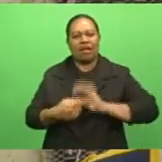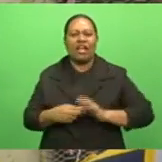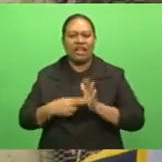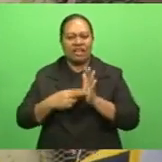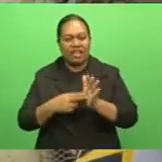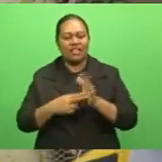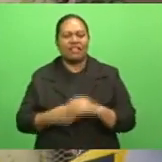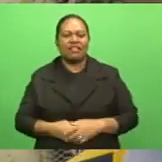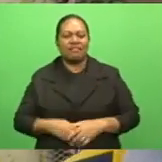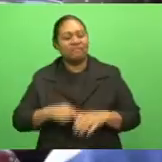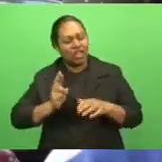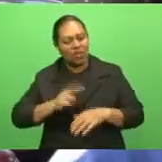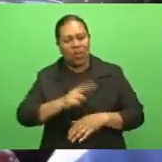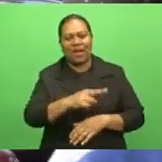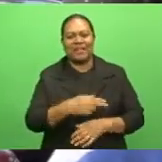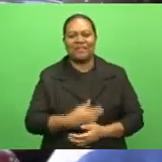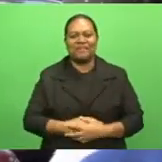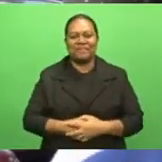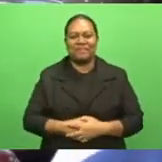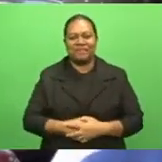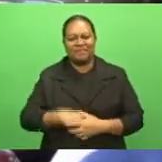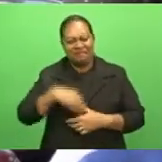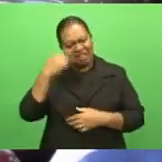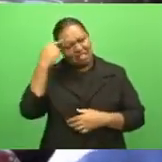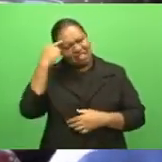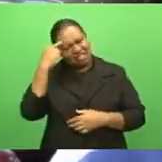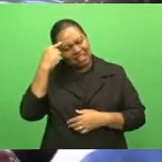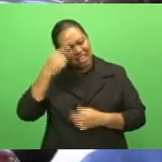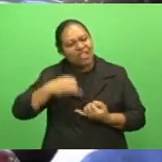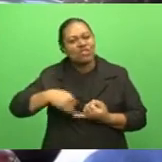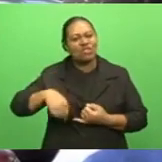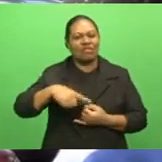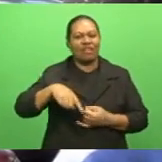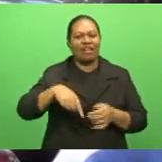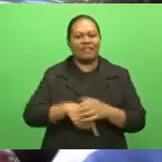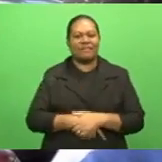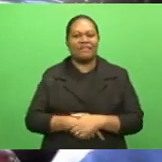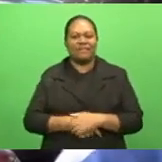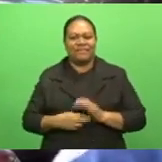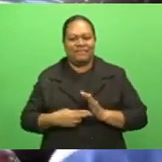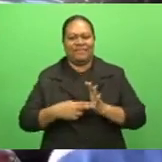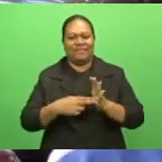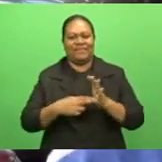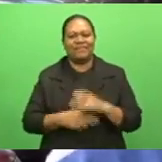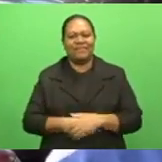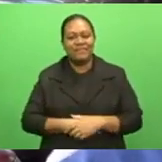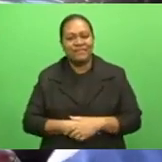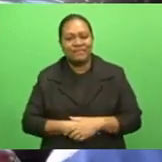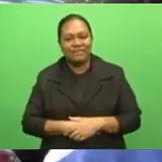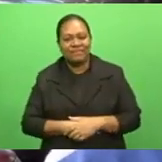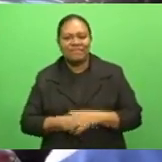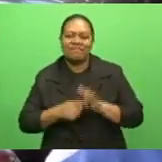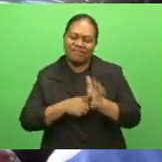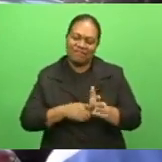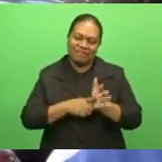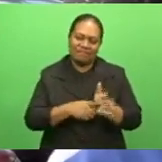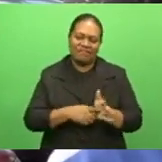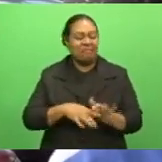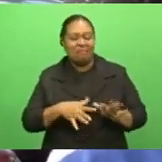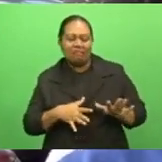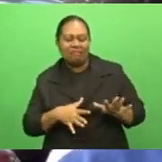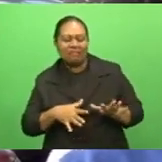Rewa. I think Suva and Nandi and Littoka, no, and